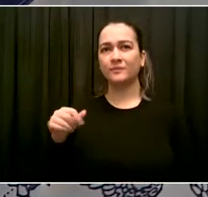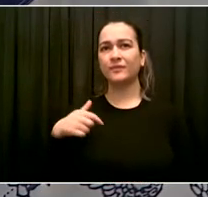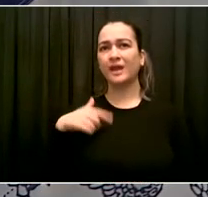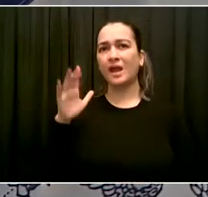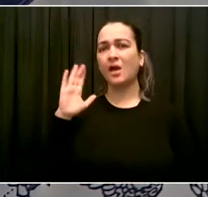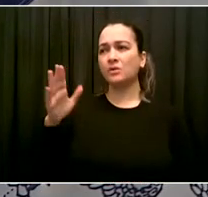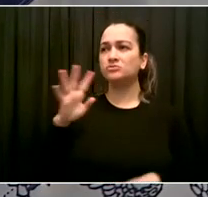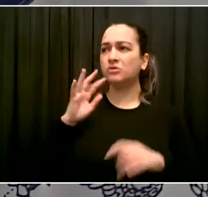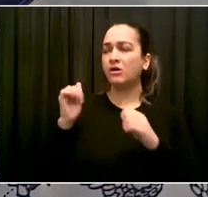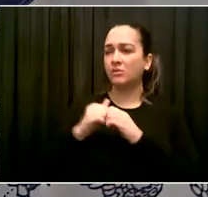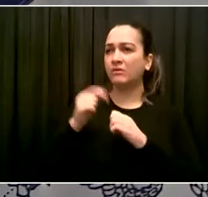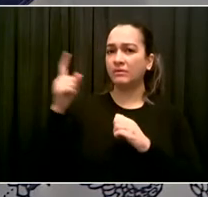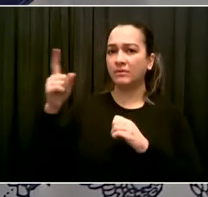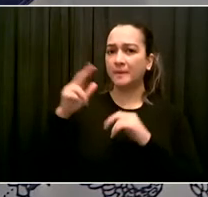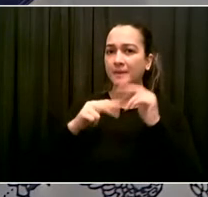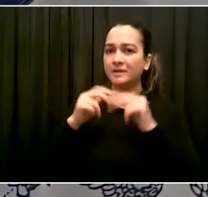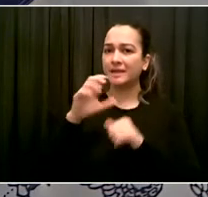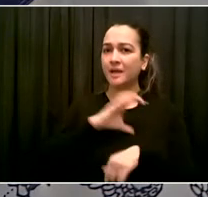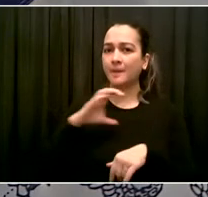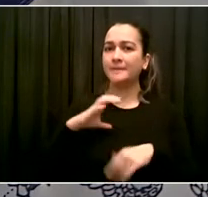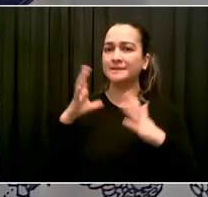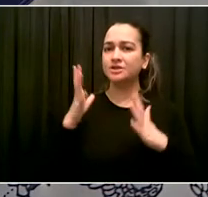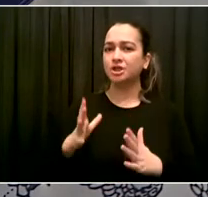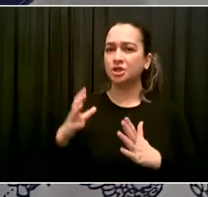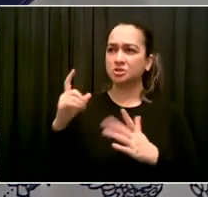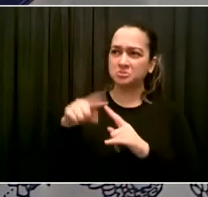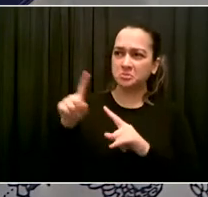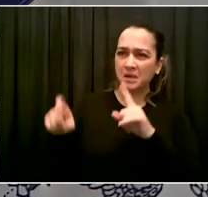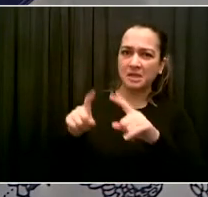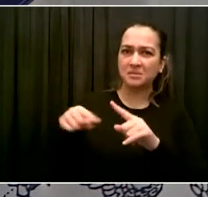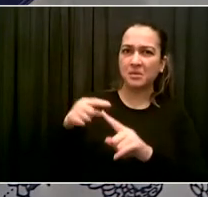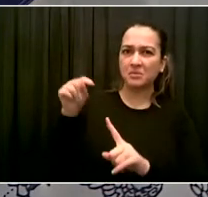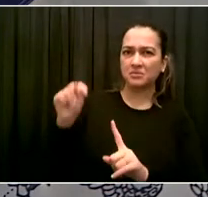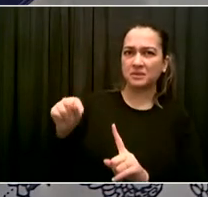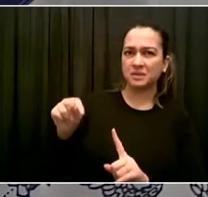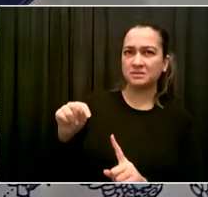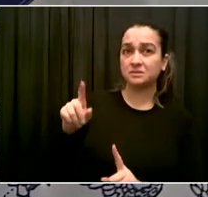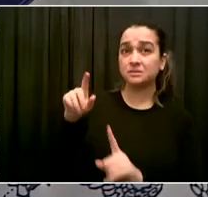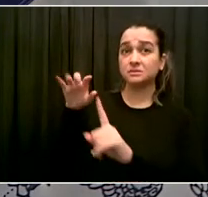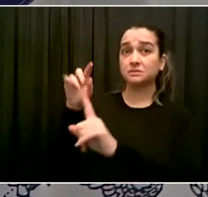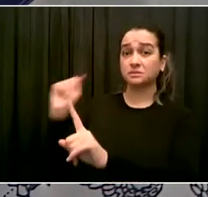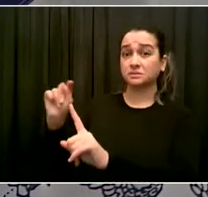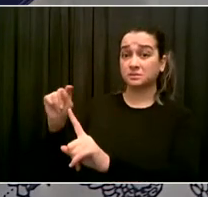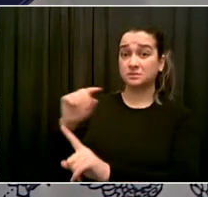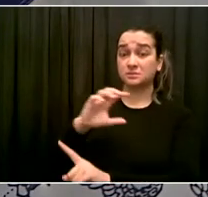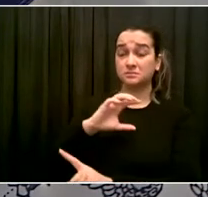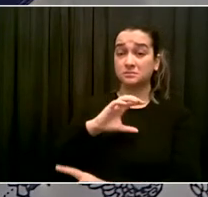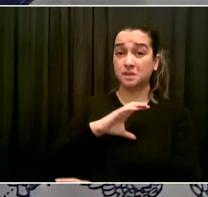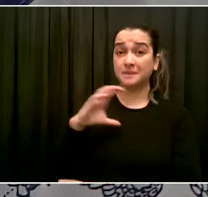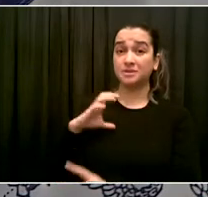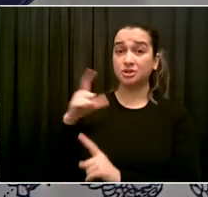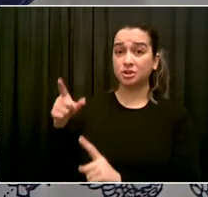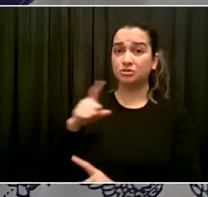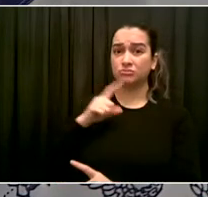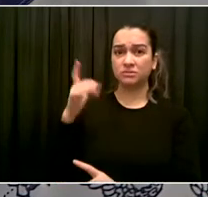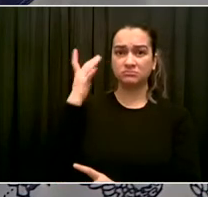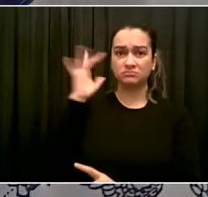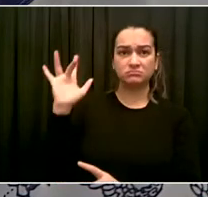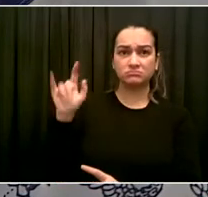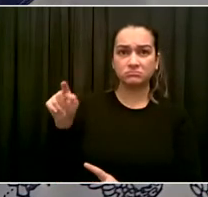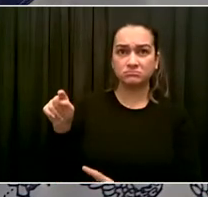running the Situation Room. I think it makes total sense. We're very proud of the work that's been done there. It has helped us